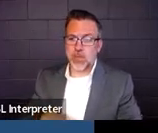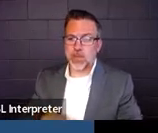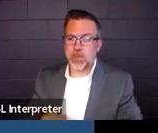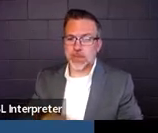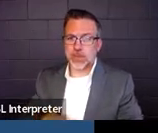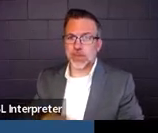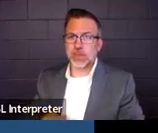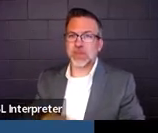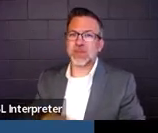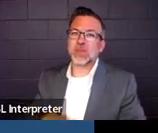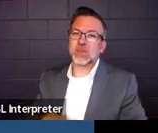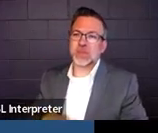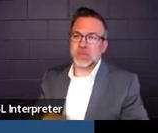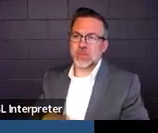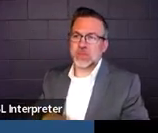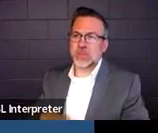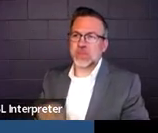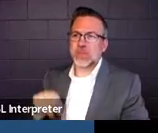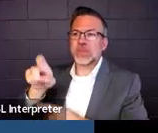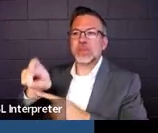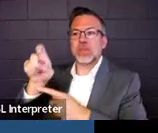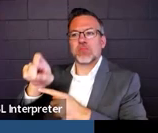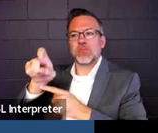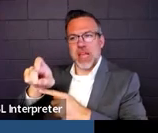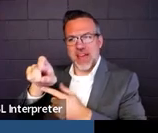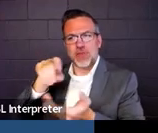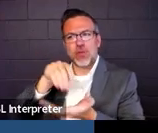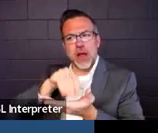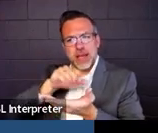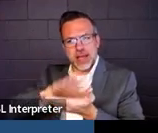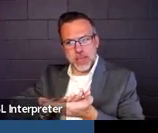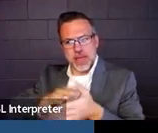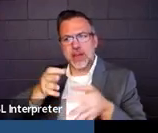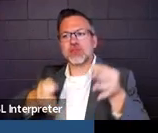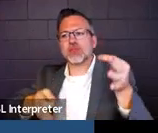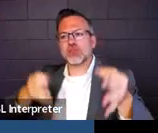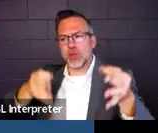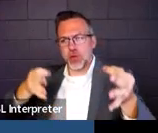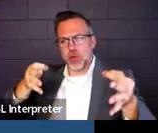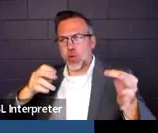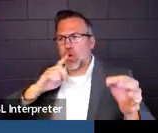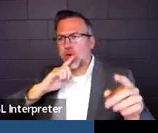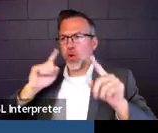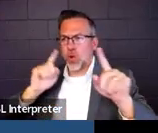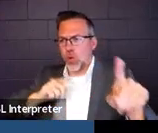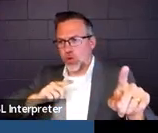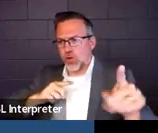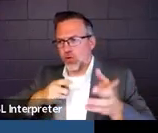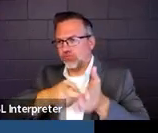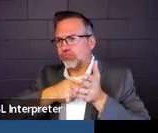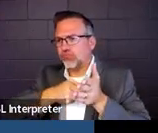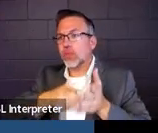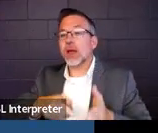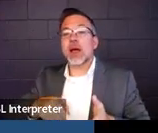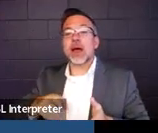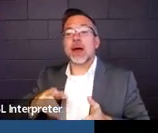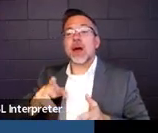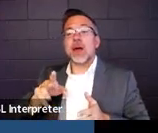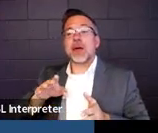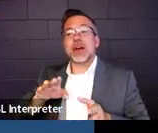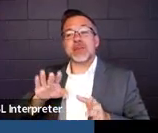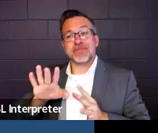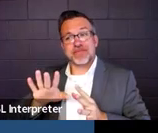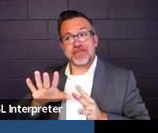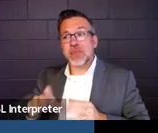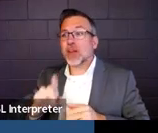you would have to document all of that. You would have to document the court order in the written notice and all of that. I mean, just to make sure you, it's really